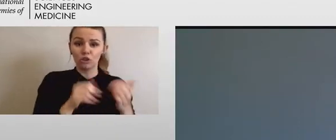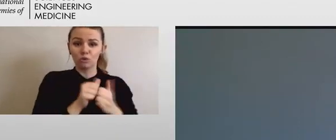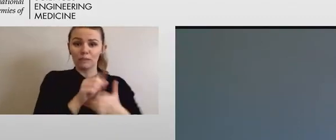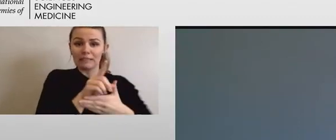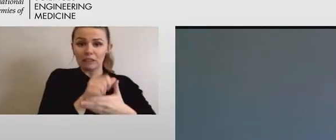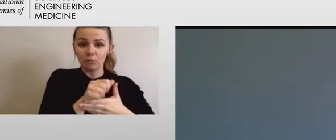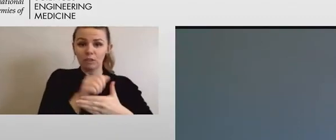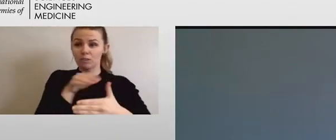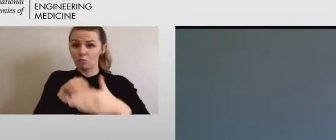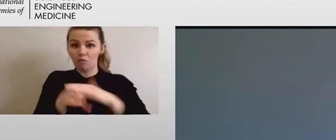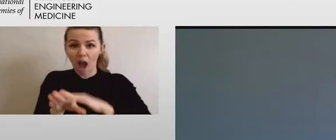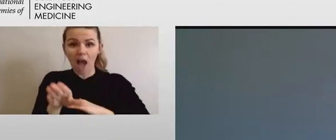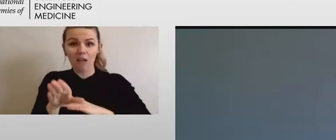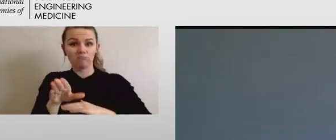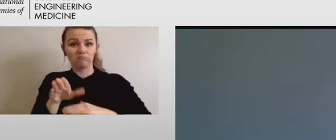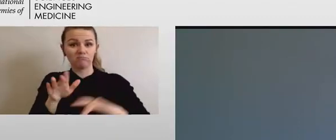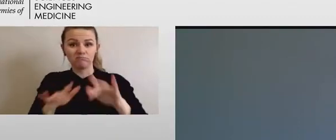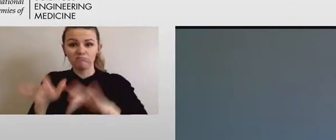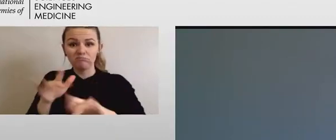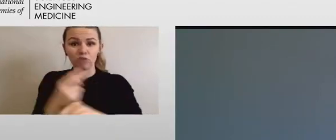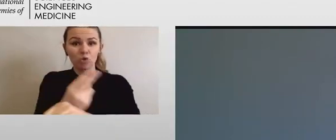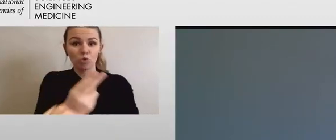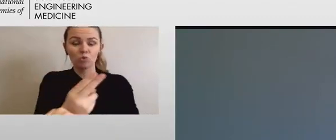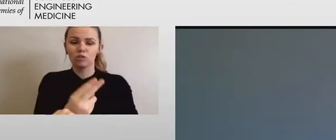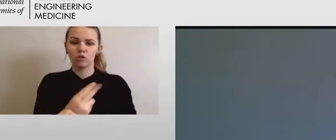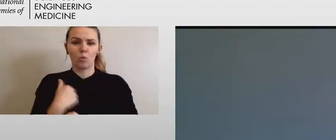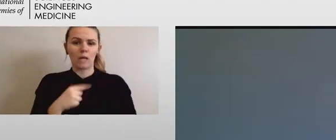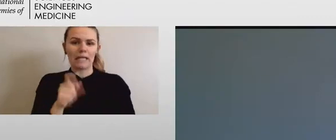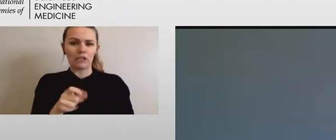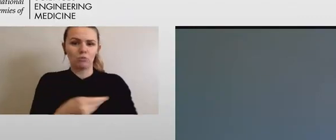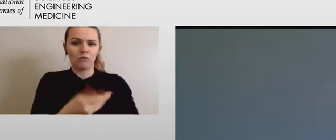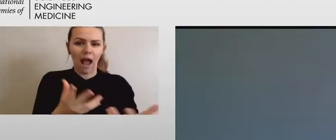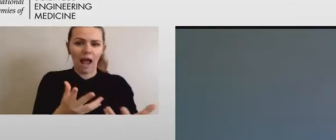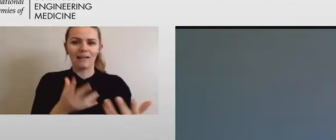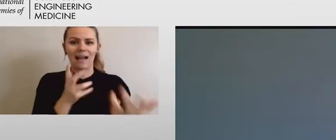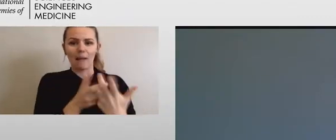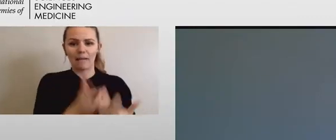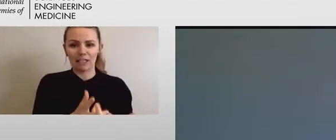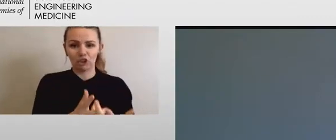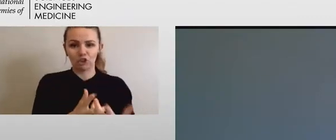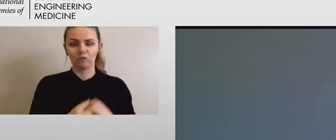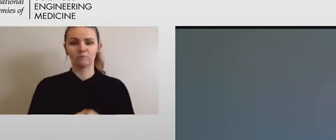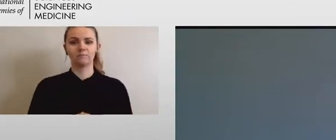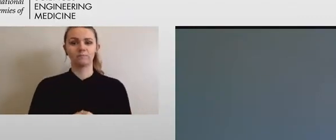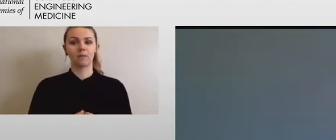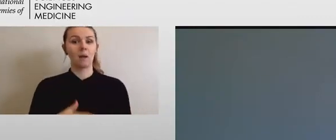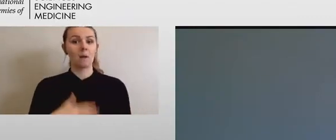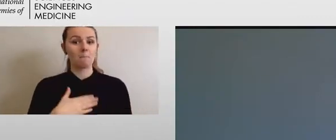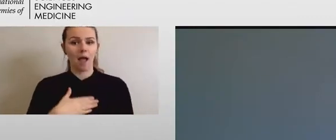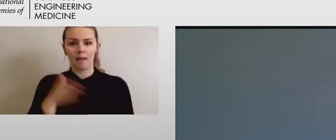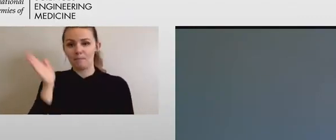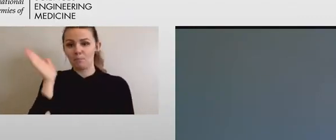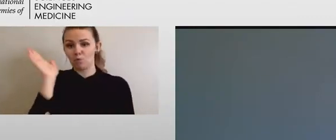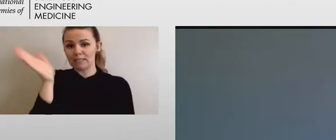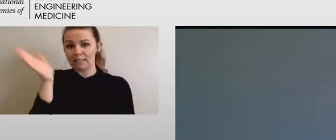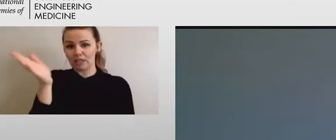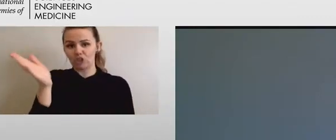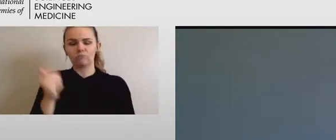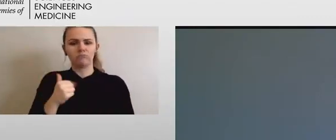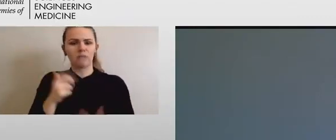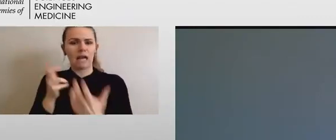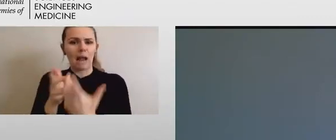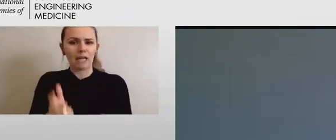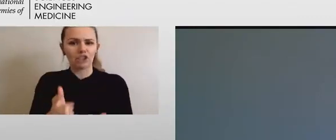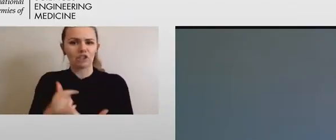access. Some accommodations I explained in my talk can be in the form of assistive